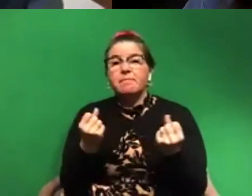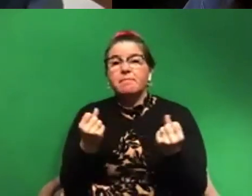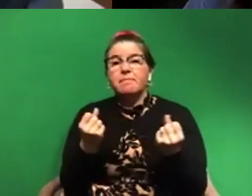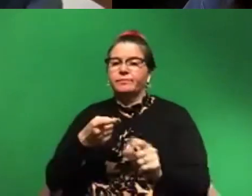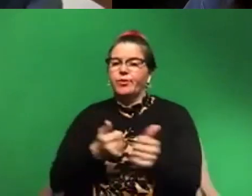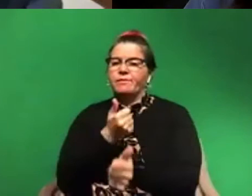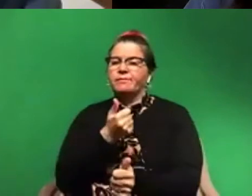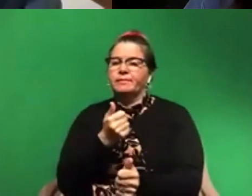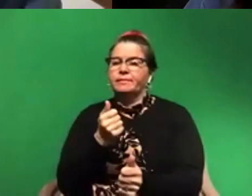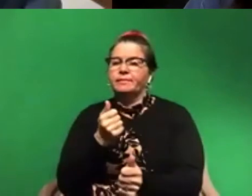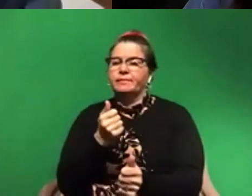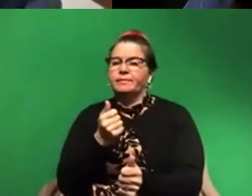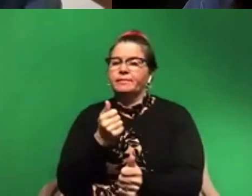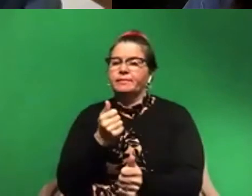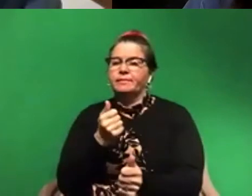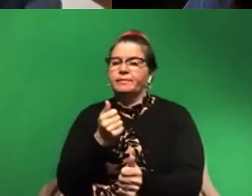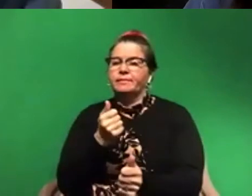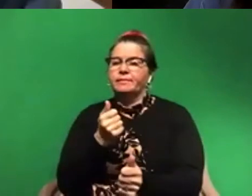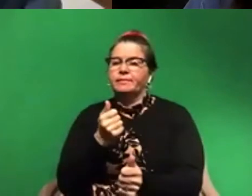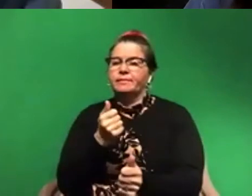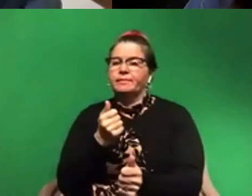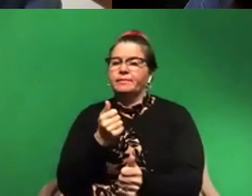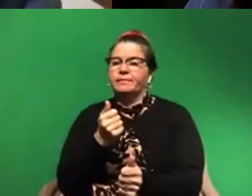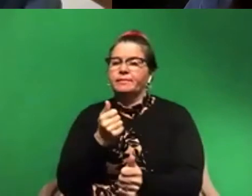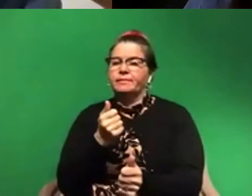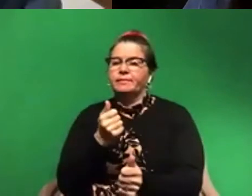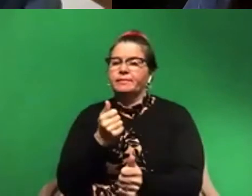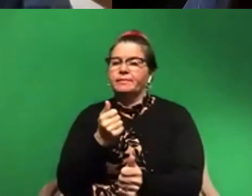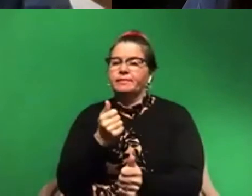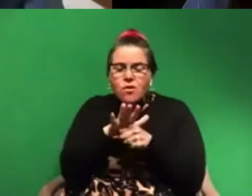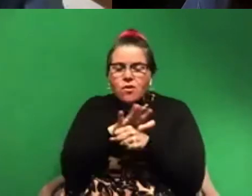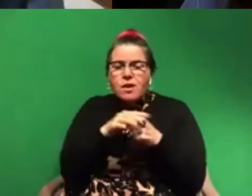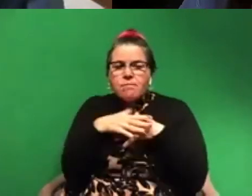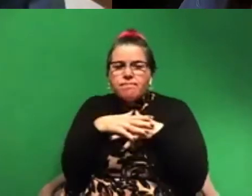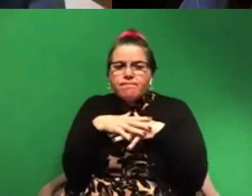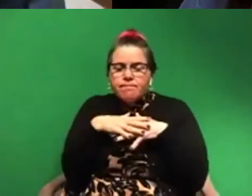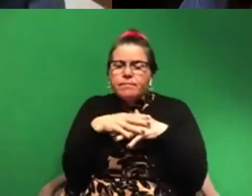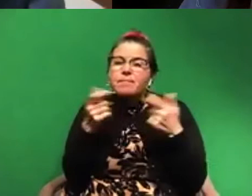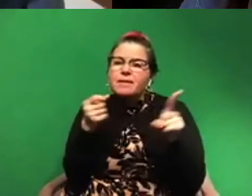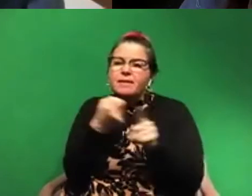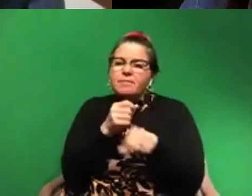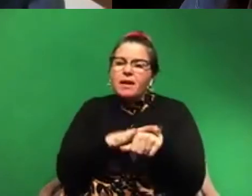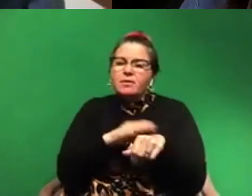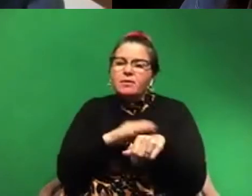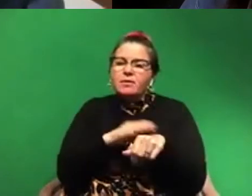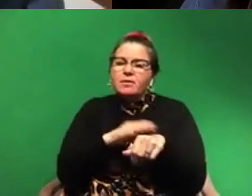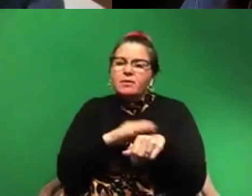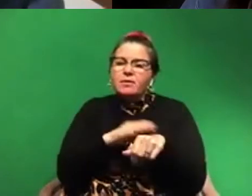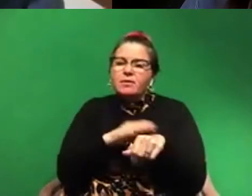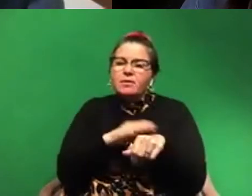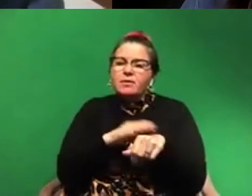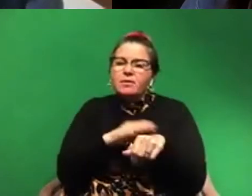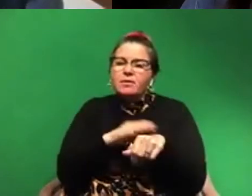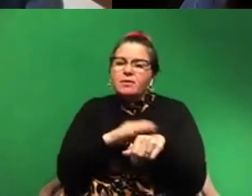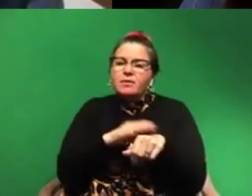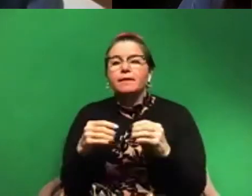concentrated in that small an area, it has a huge impact on the coast. Uh, there's an impact from two major causes.